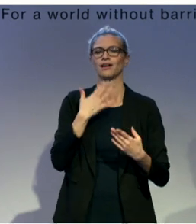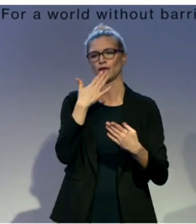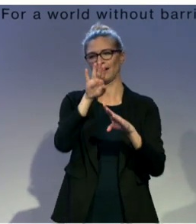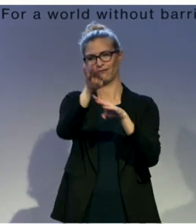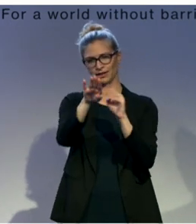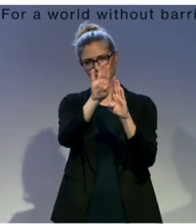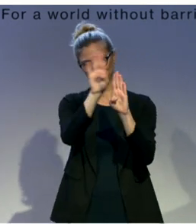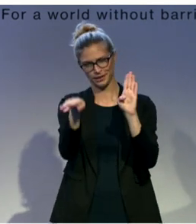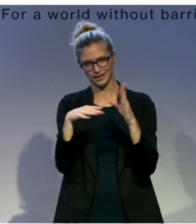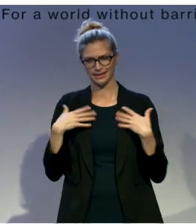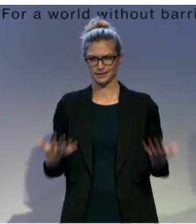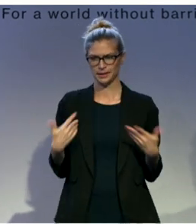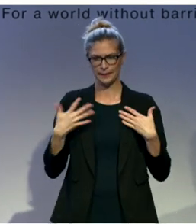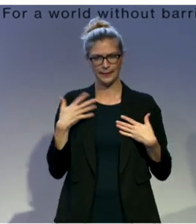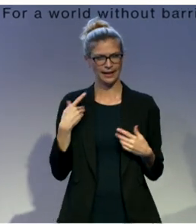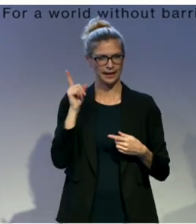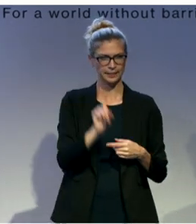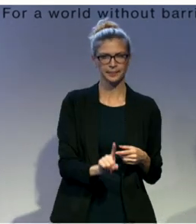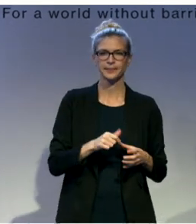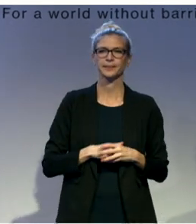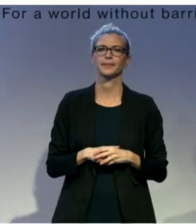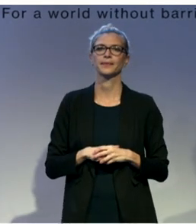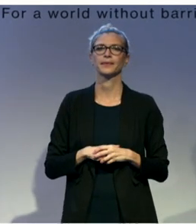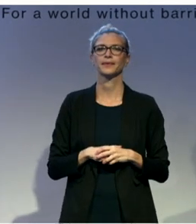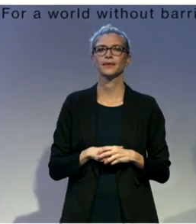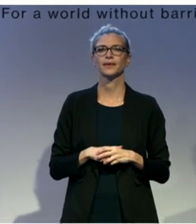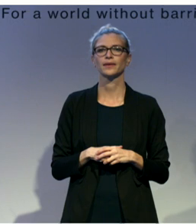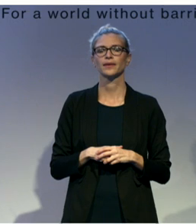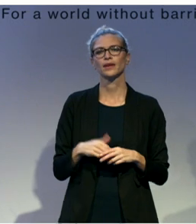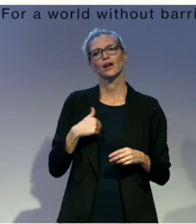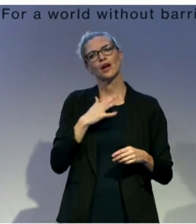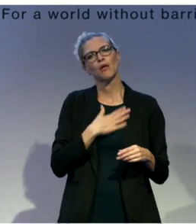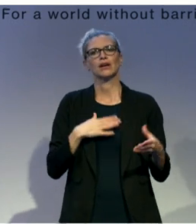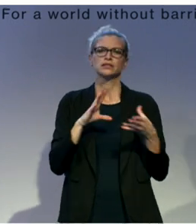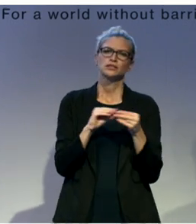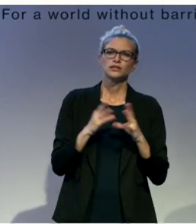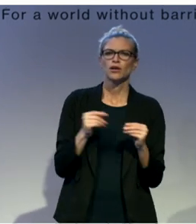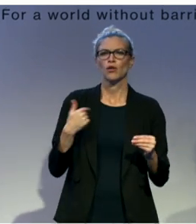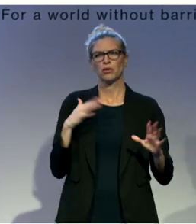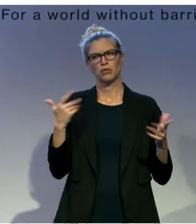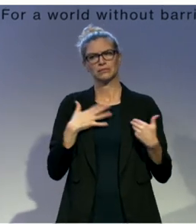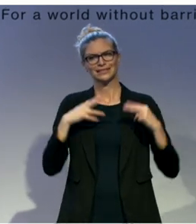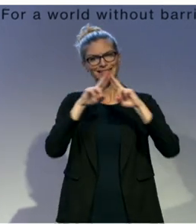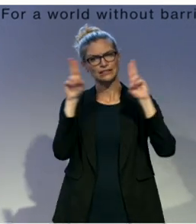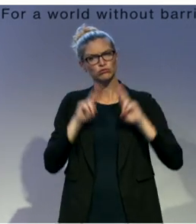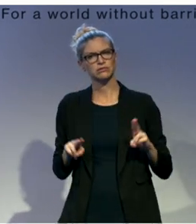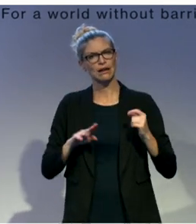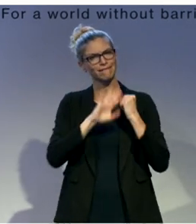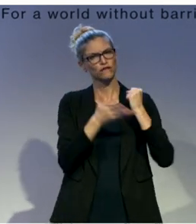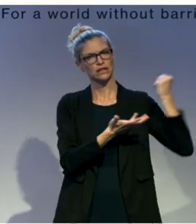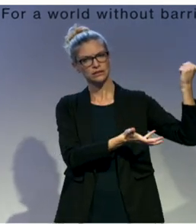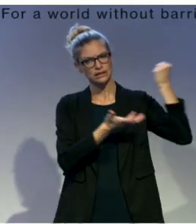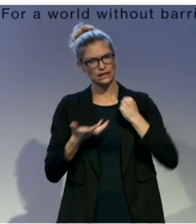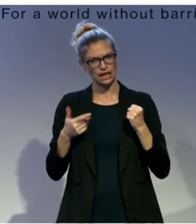to be here today to talk about how my organization, the International Foundation for Electoral Systems, which I'll refer to as